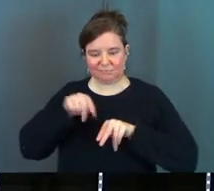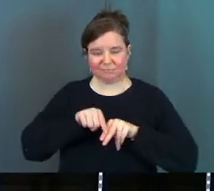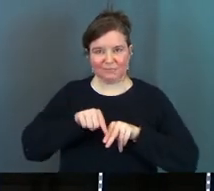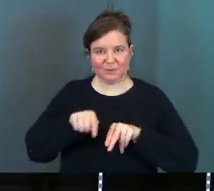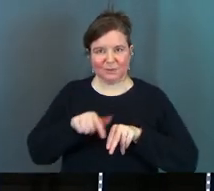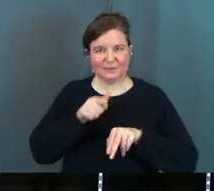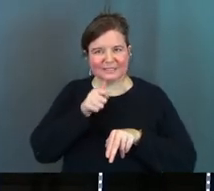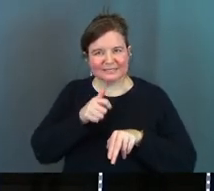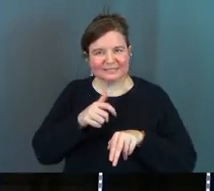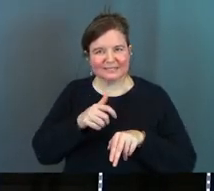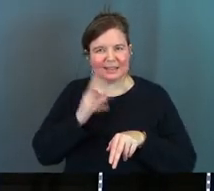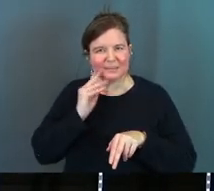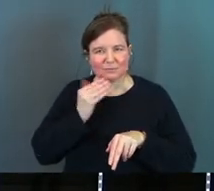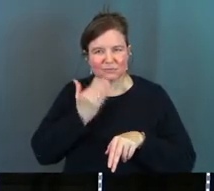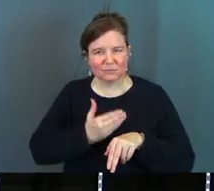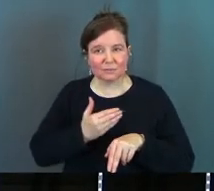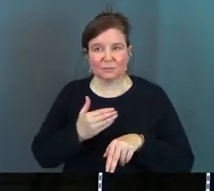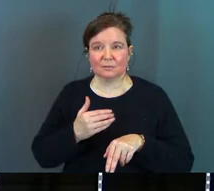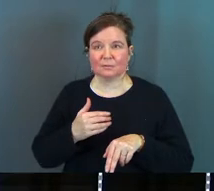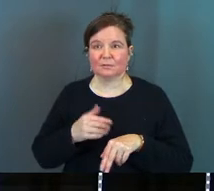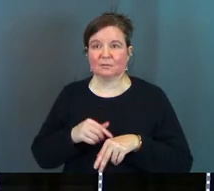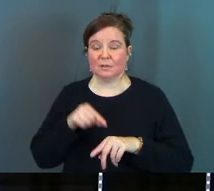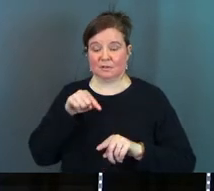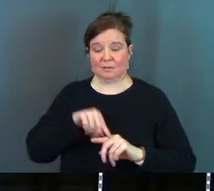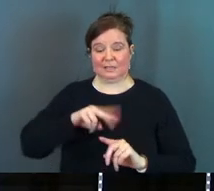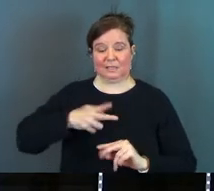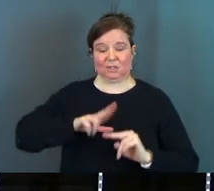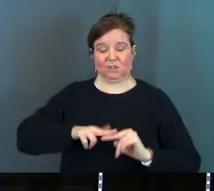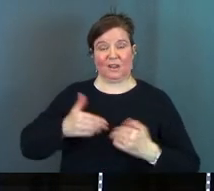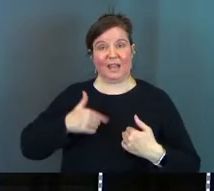see these guys they've got faith